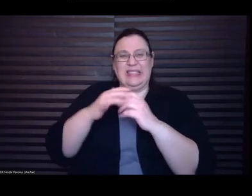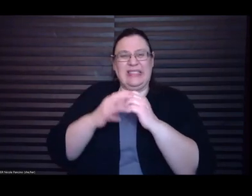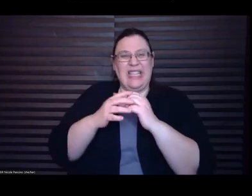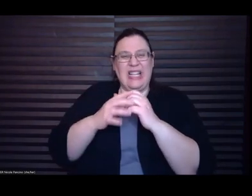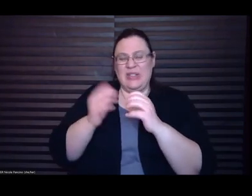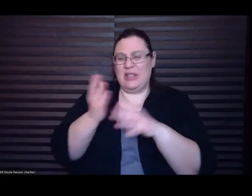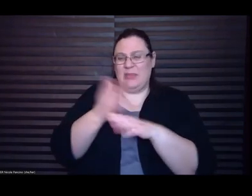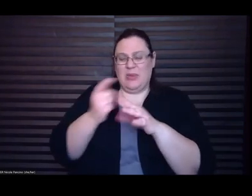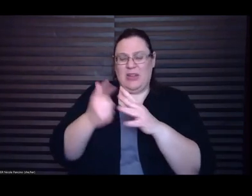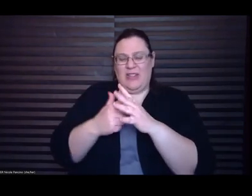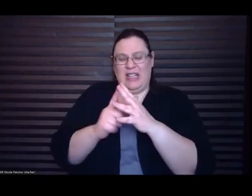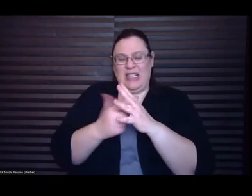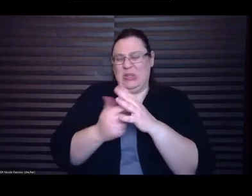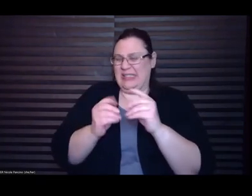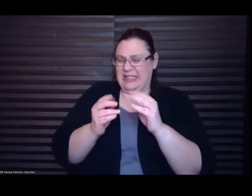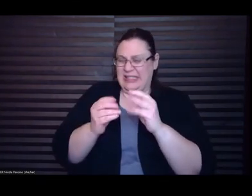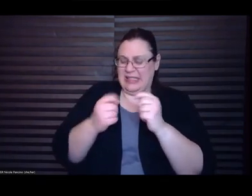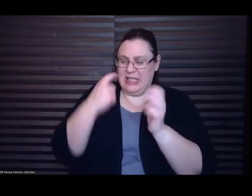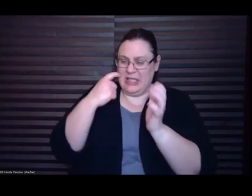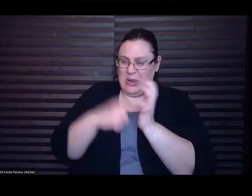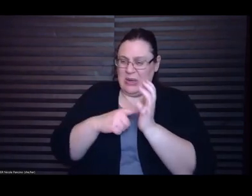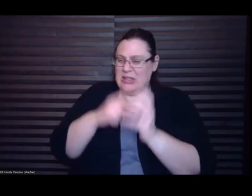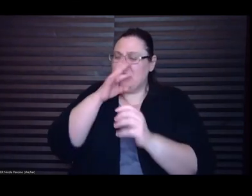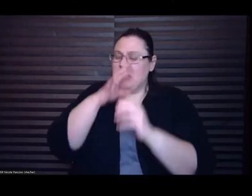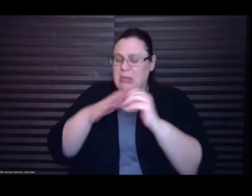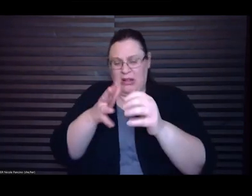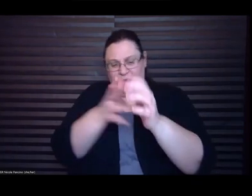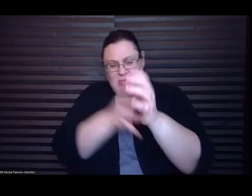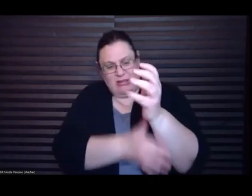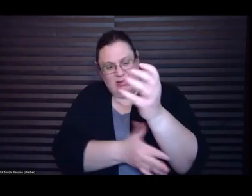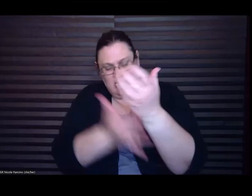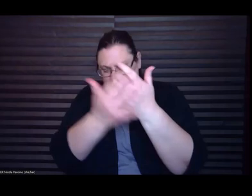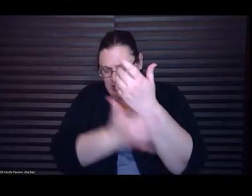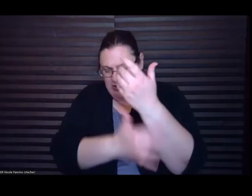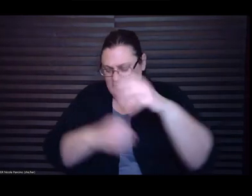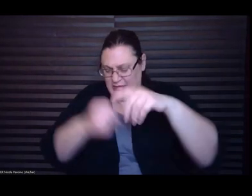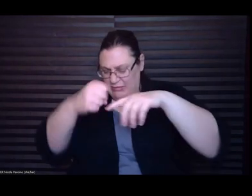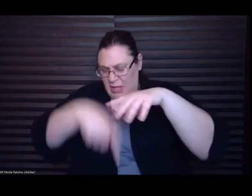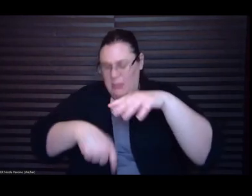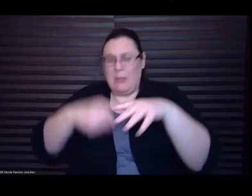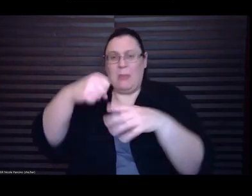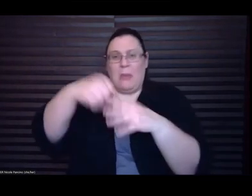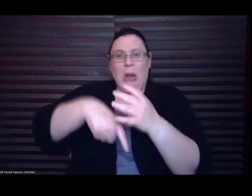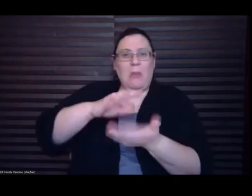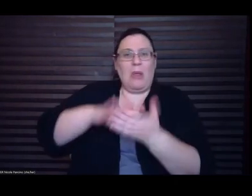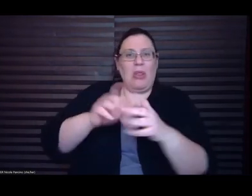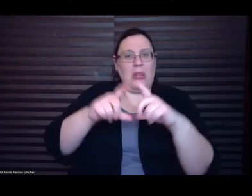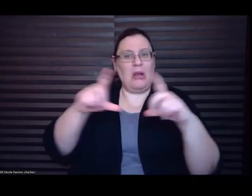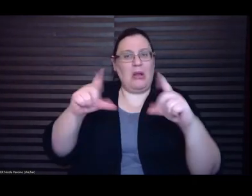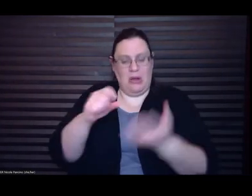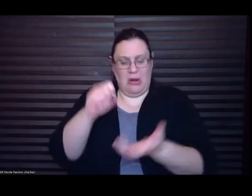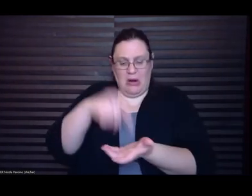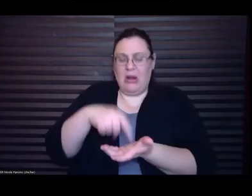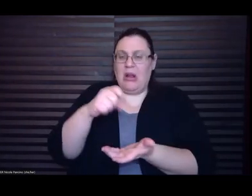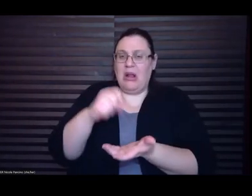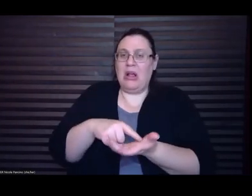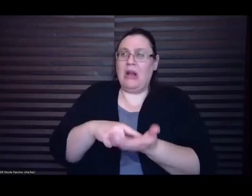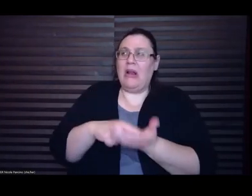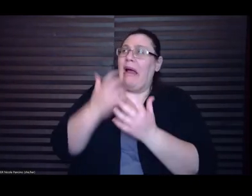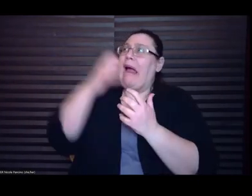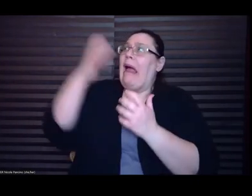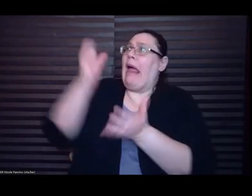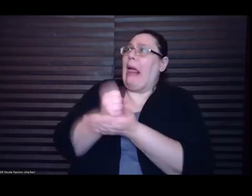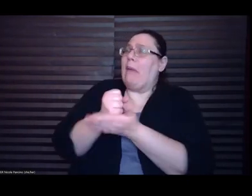and beating on the laminated surface of the card. But she neither cried for help nor tried to get away. She was pinned to the couch by her pregnant